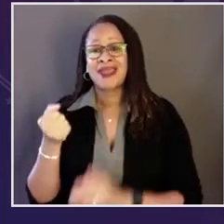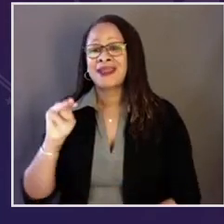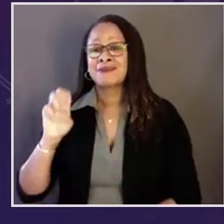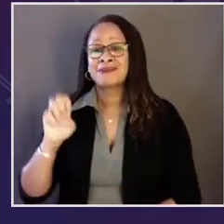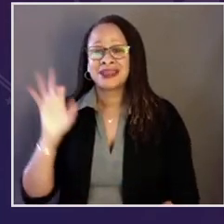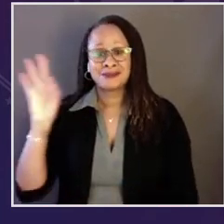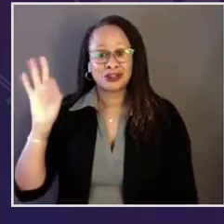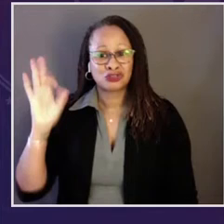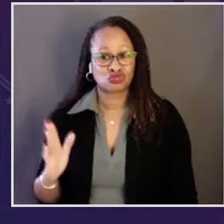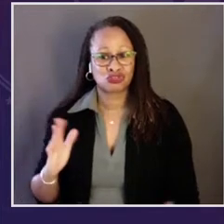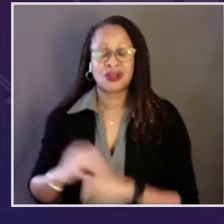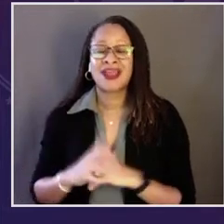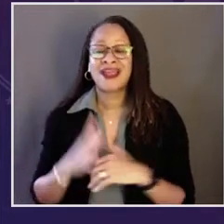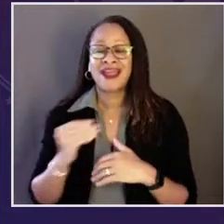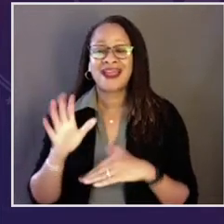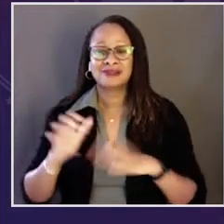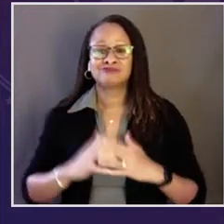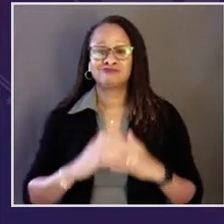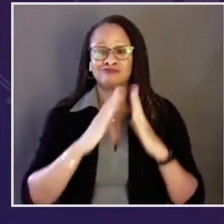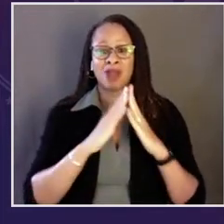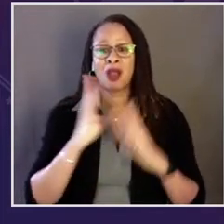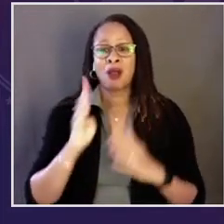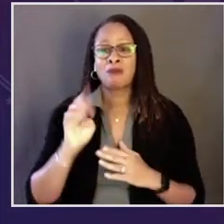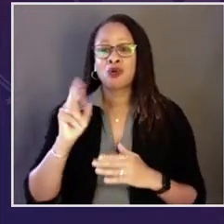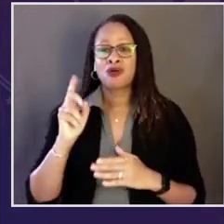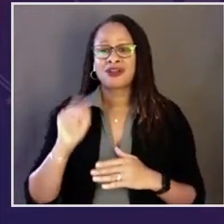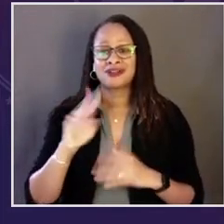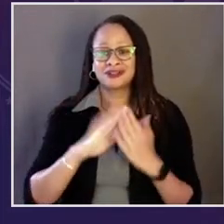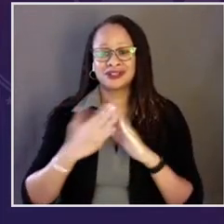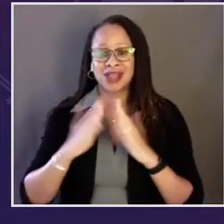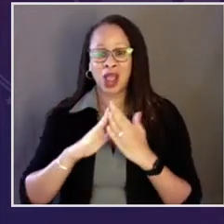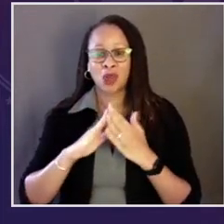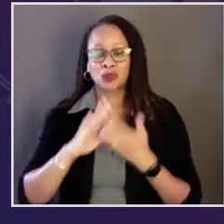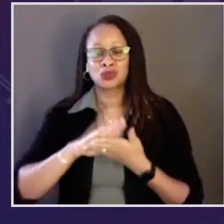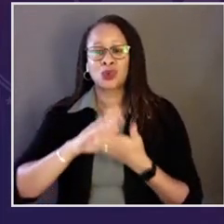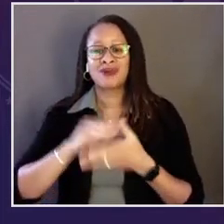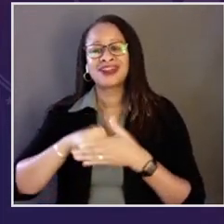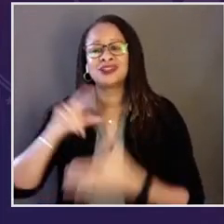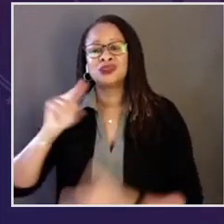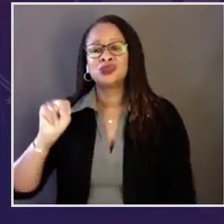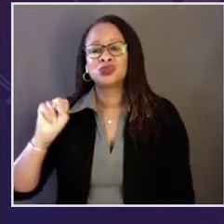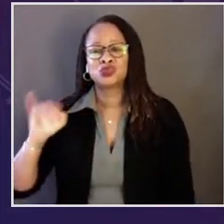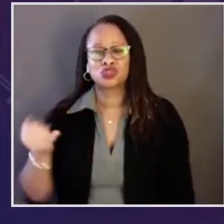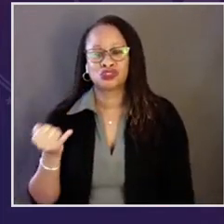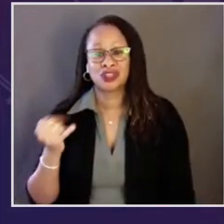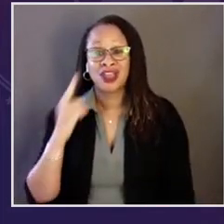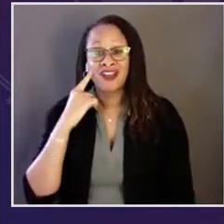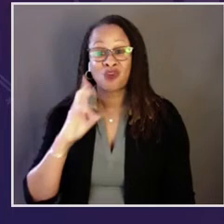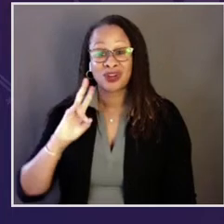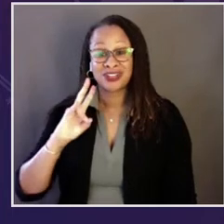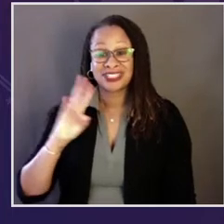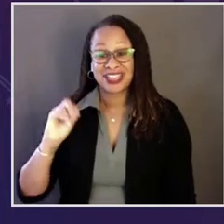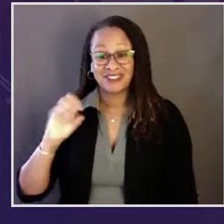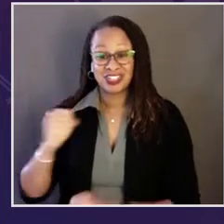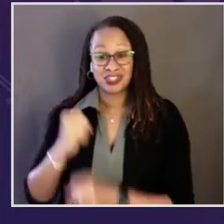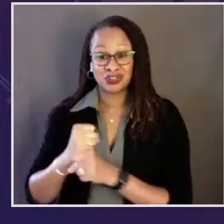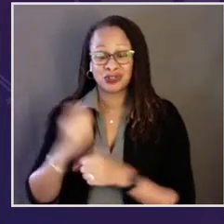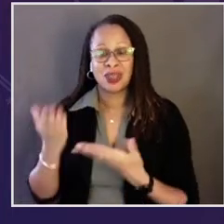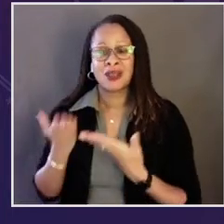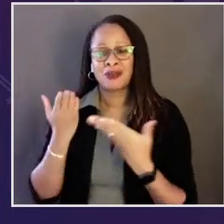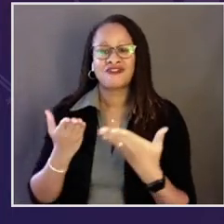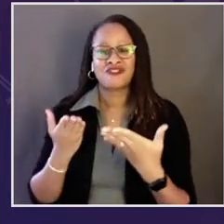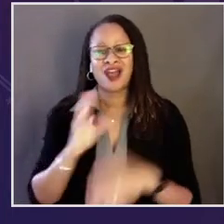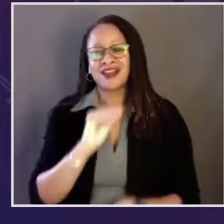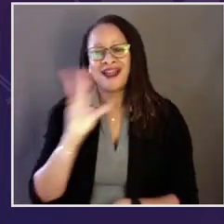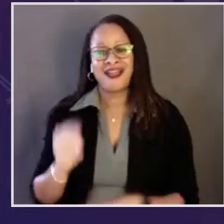on to get a college degree, become an AME minister, and he founded the Bordentown School in